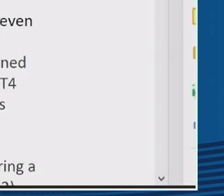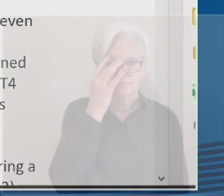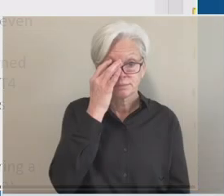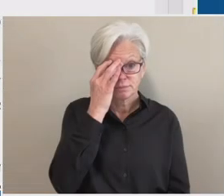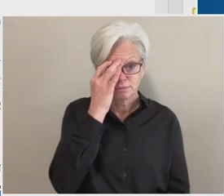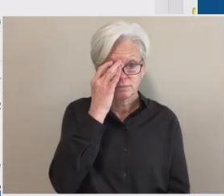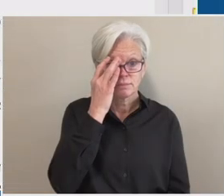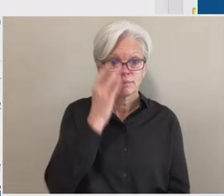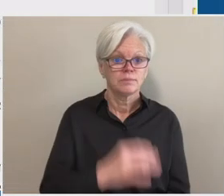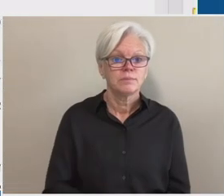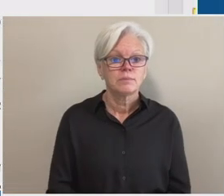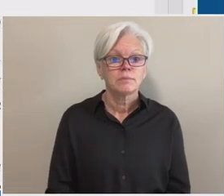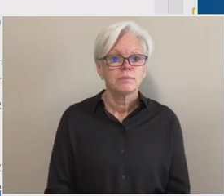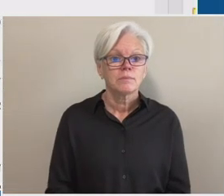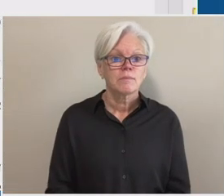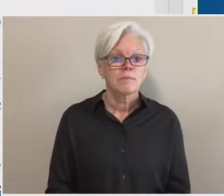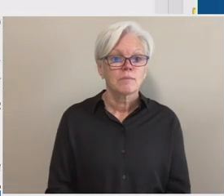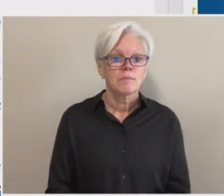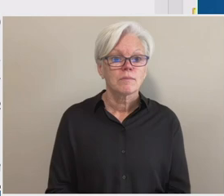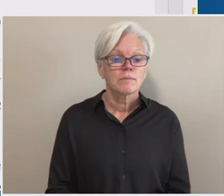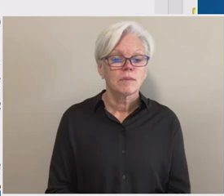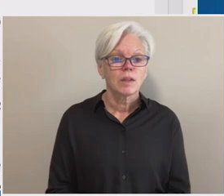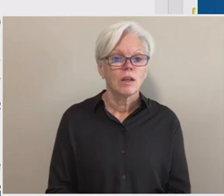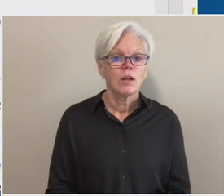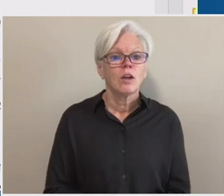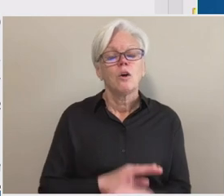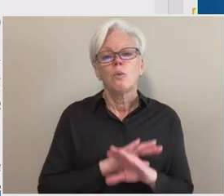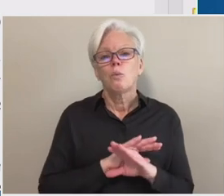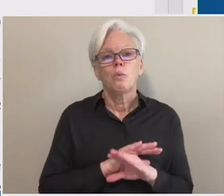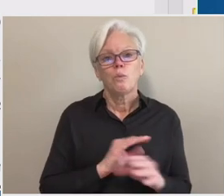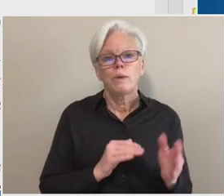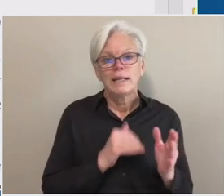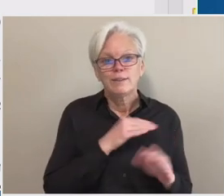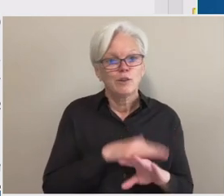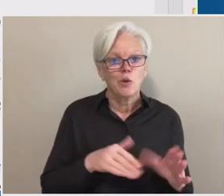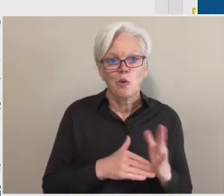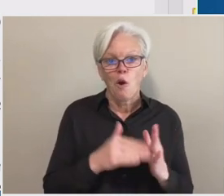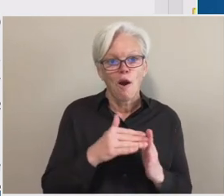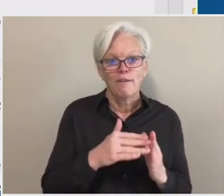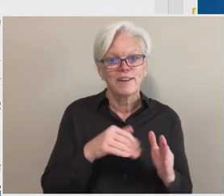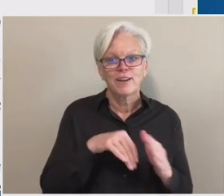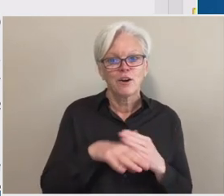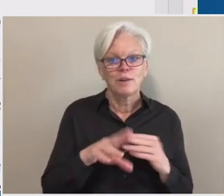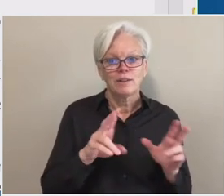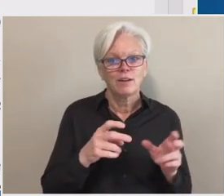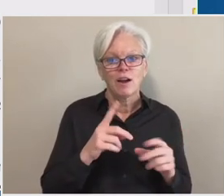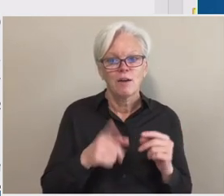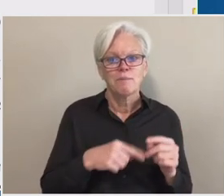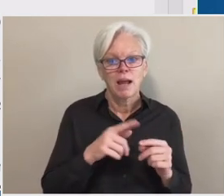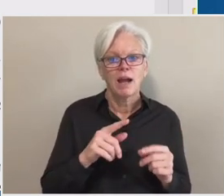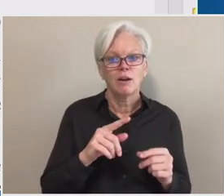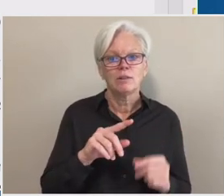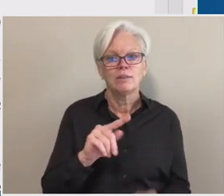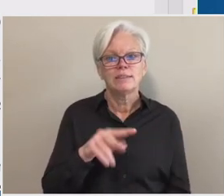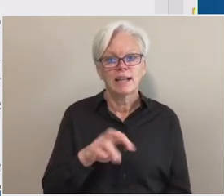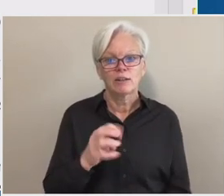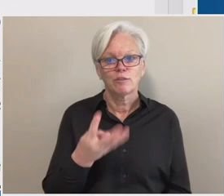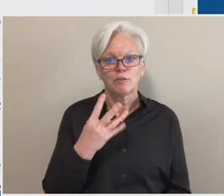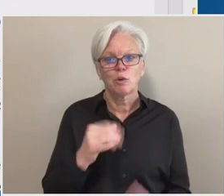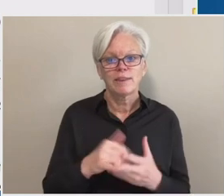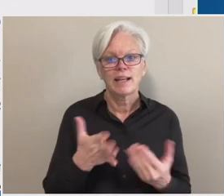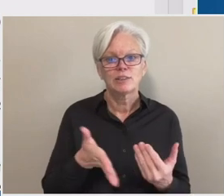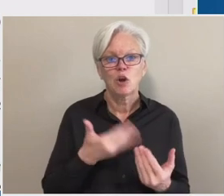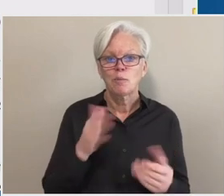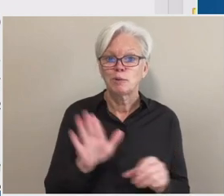Okay. So we don't often get into a topic related to a return on Title IV that is almost totally